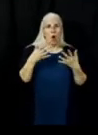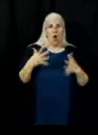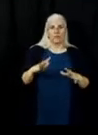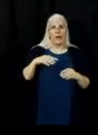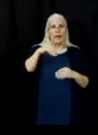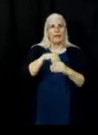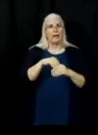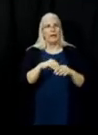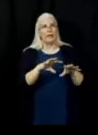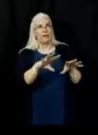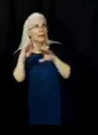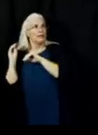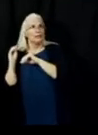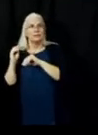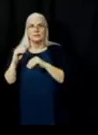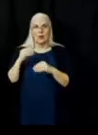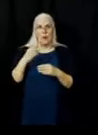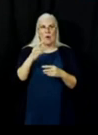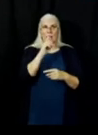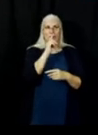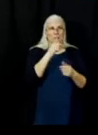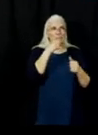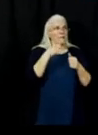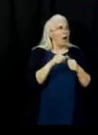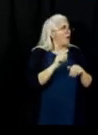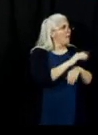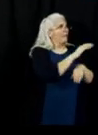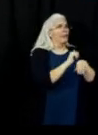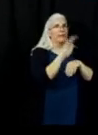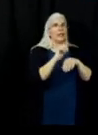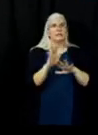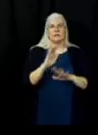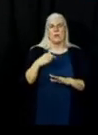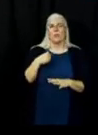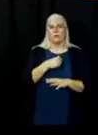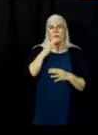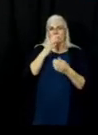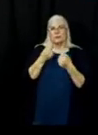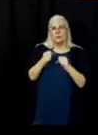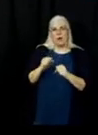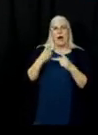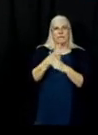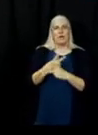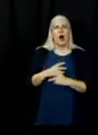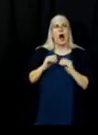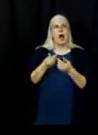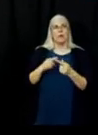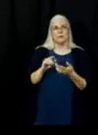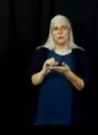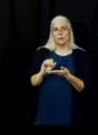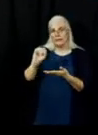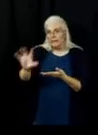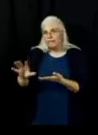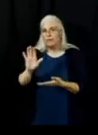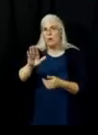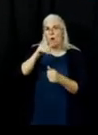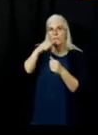mail there. However, that might take a bit of time. So for now, you can pick up your mail in Quincy.